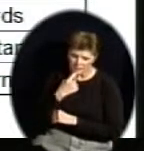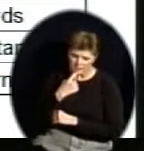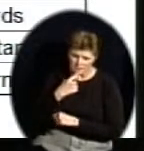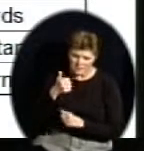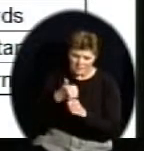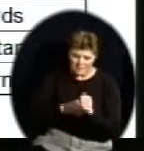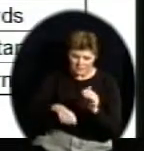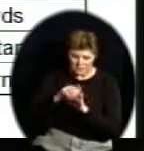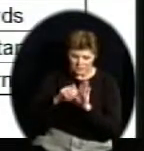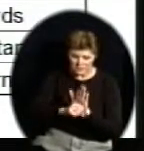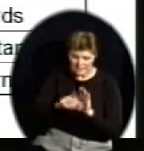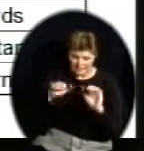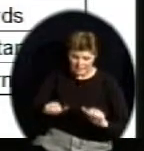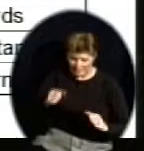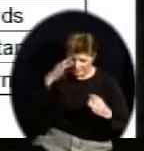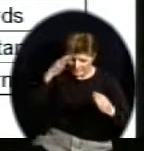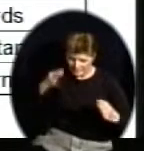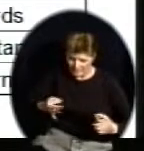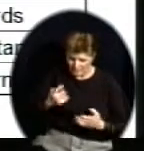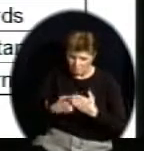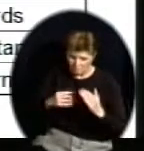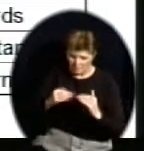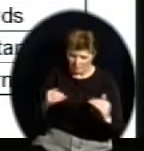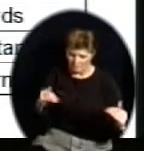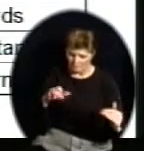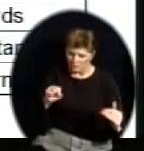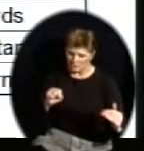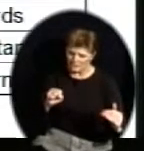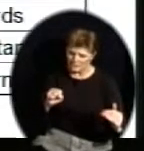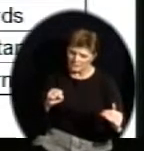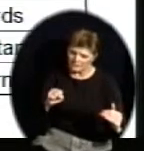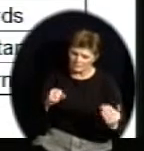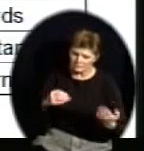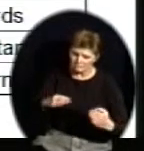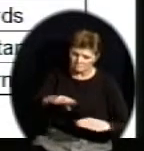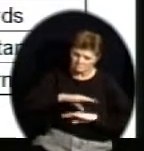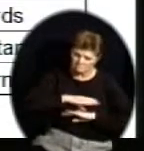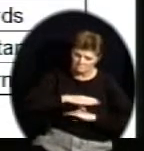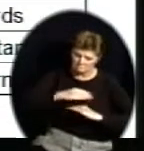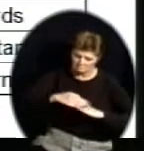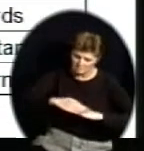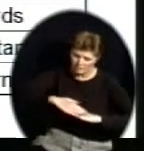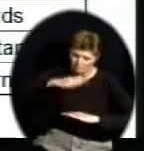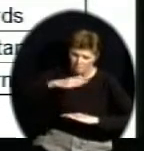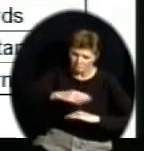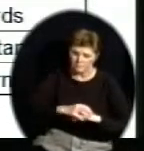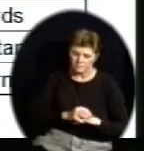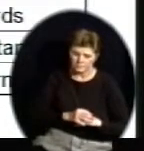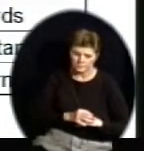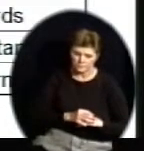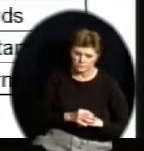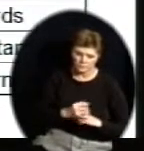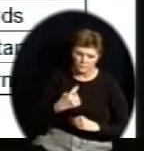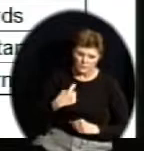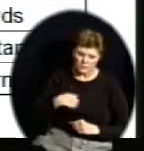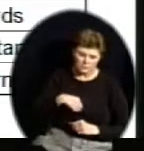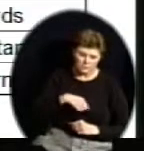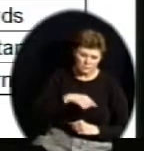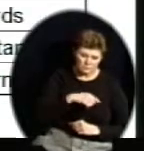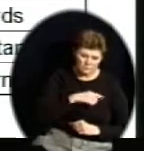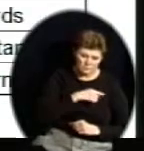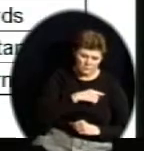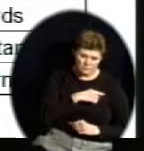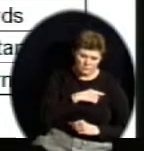meant, our state, as recent as late August, decided that the current terms that we had, which were